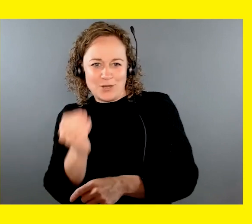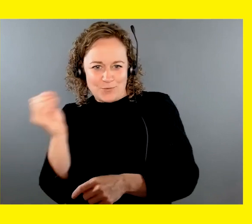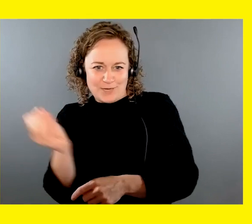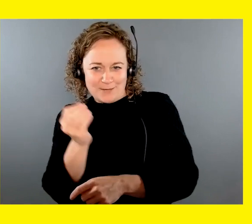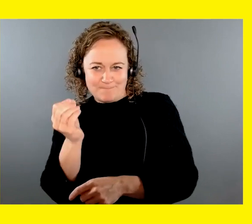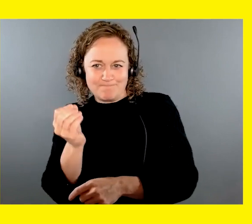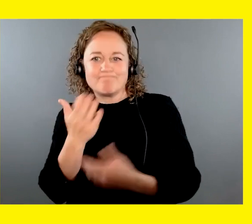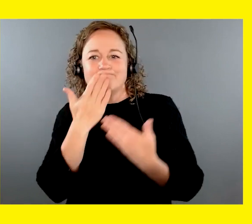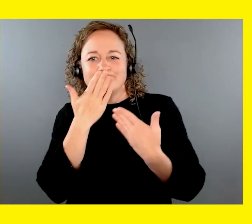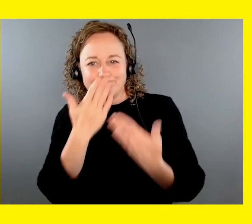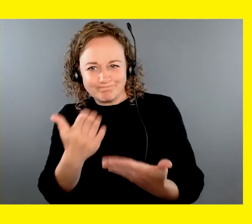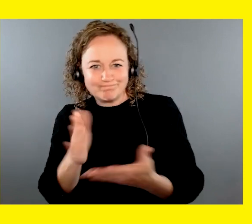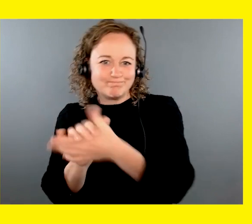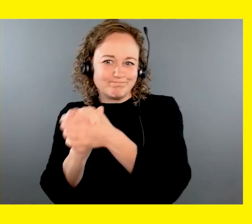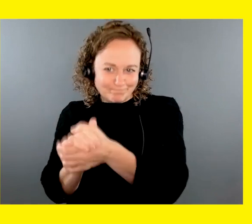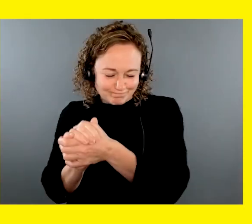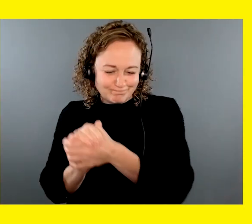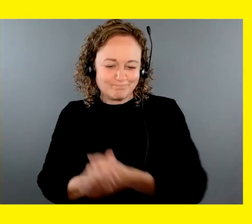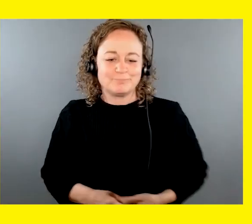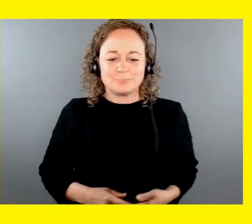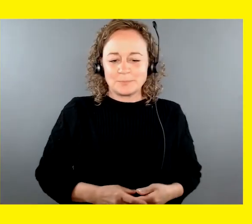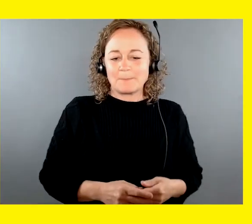Congratulations, Ella and Georgie.